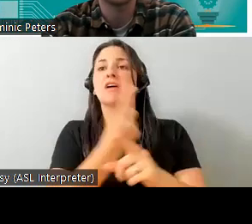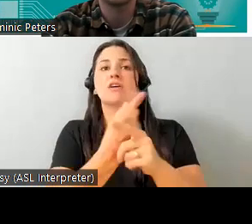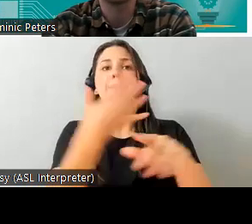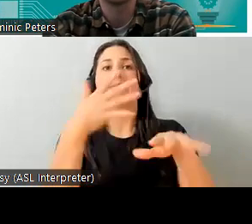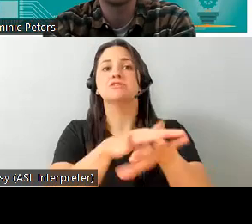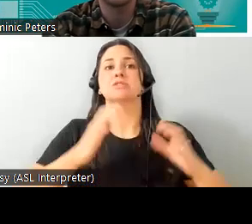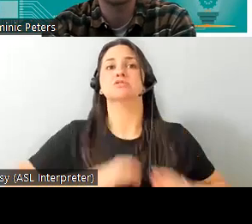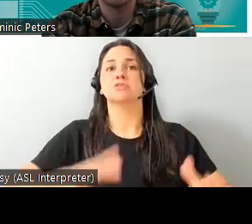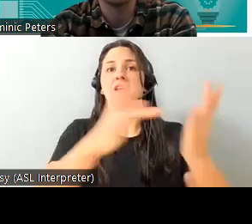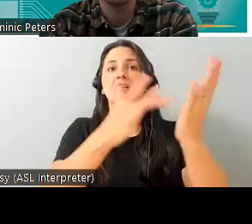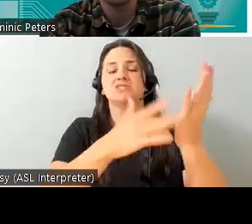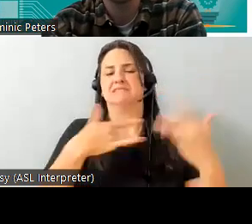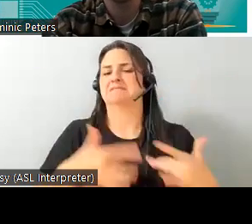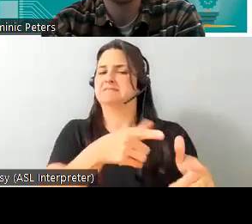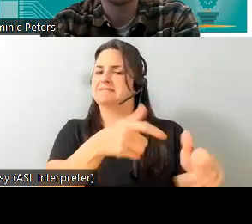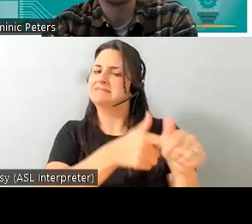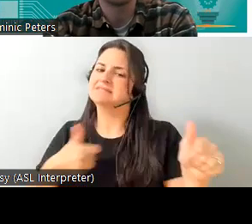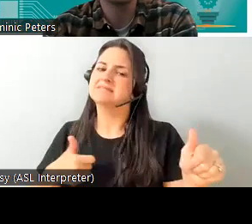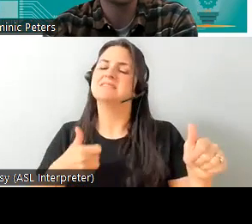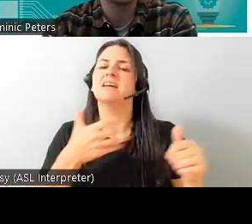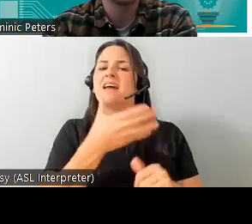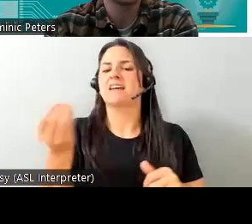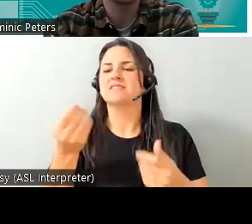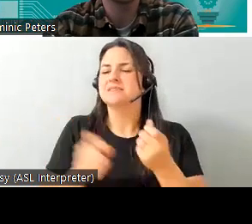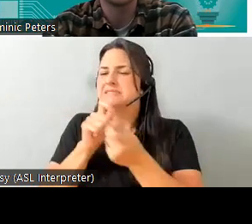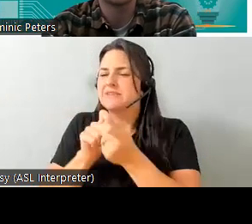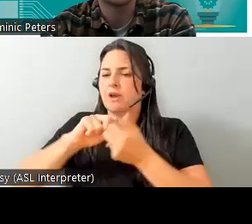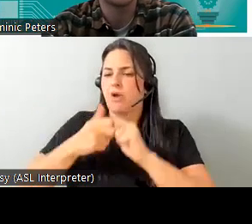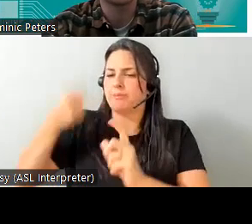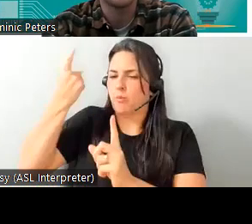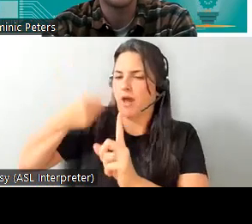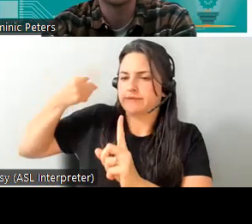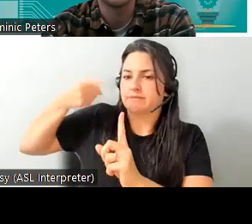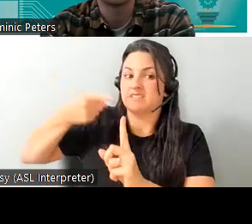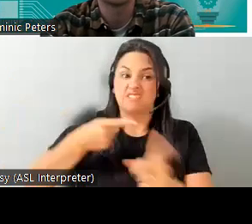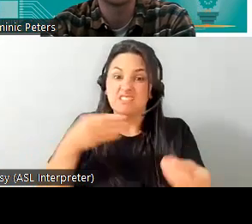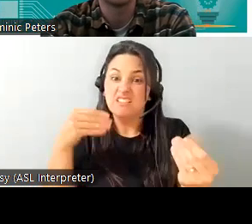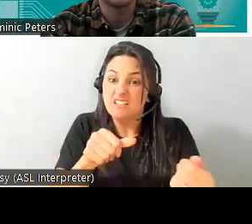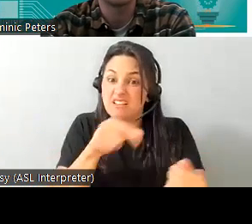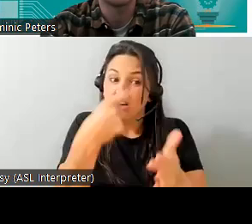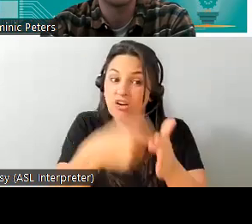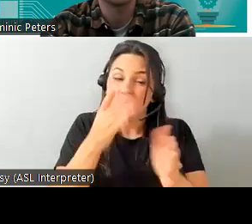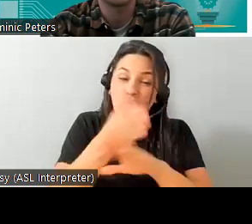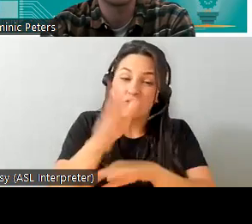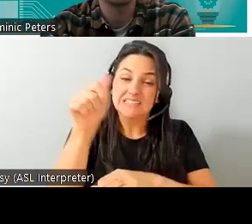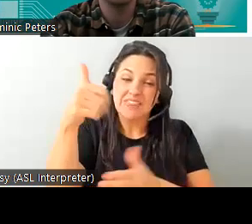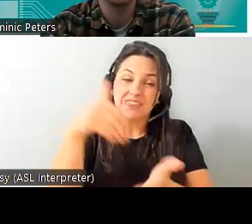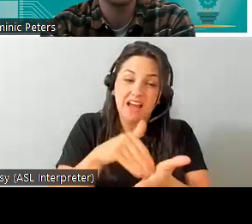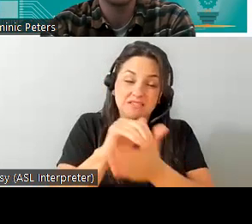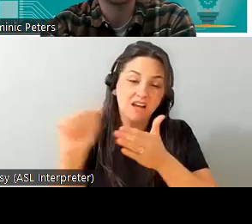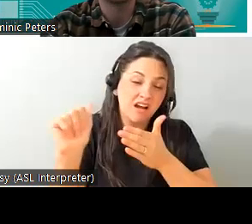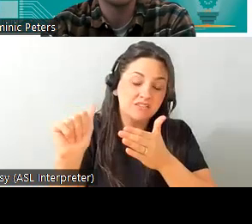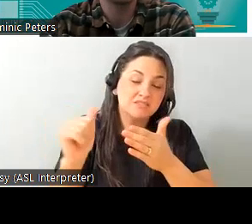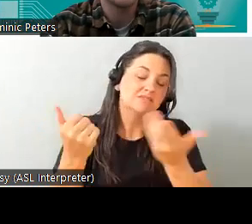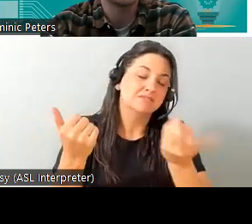are tailored to a specific problem uh also you know this device costs over ten thousand dollars which can be out of reach for majority of people